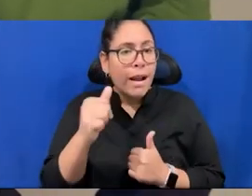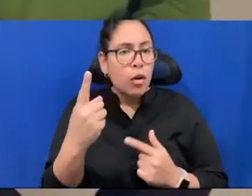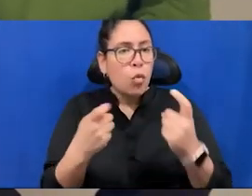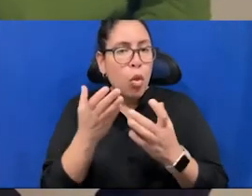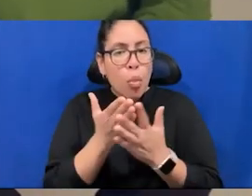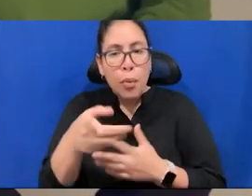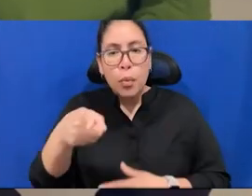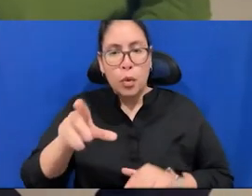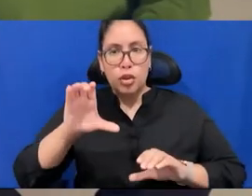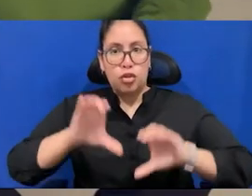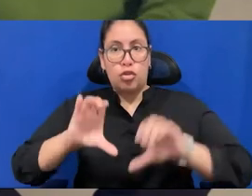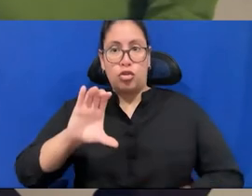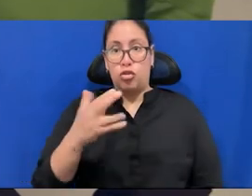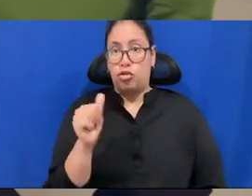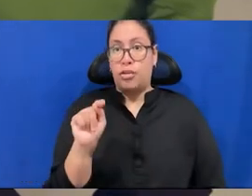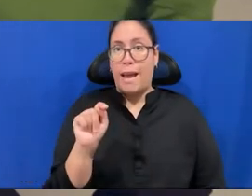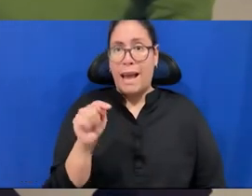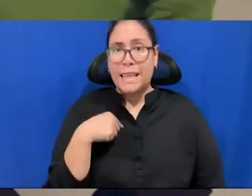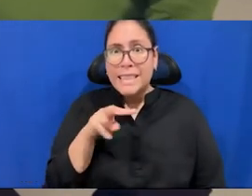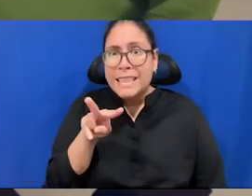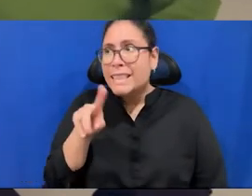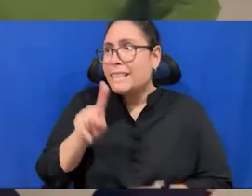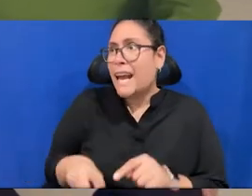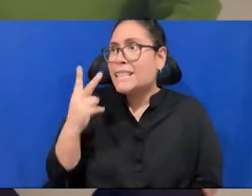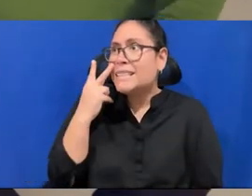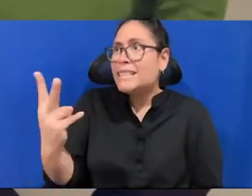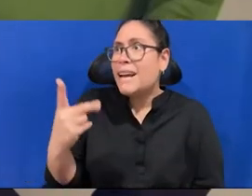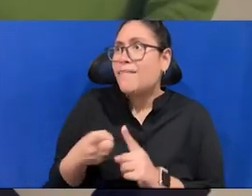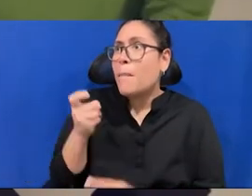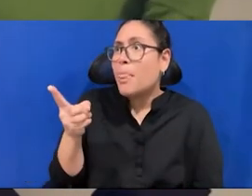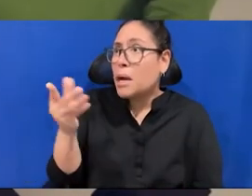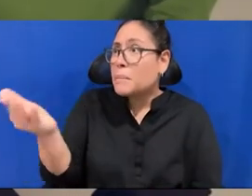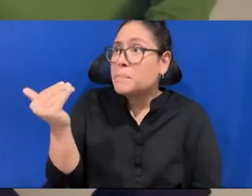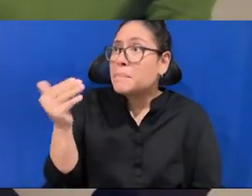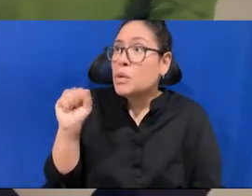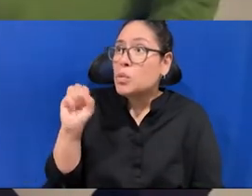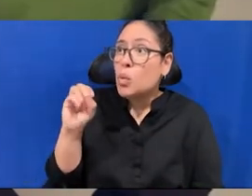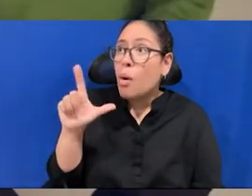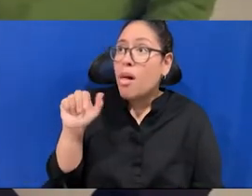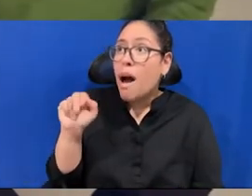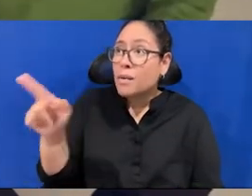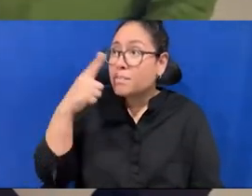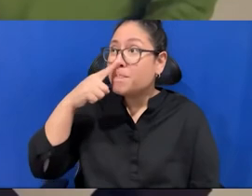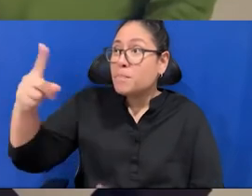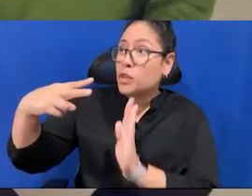I can't read it from there. you? Maybe you, read it, Solana. Solani. Will you? I pass you the microphone.